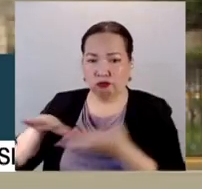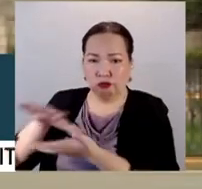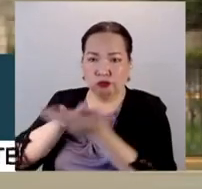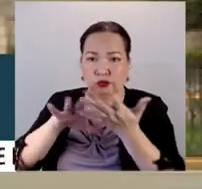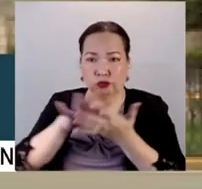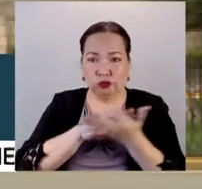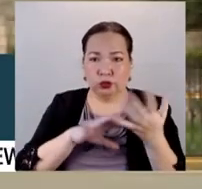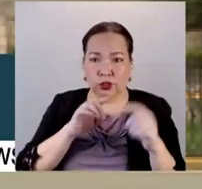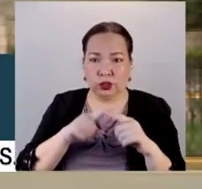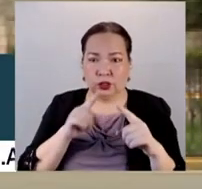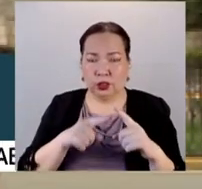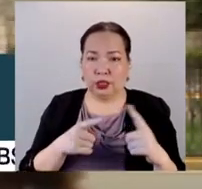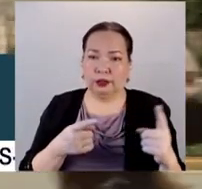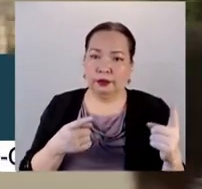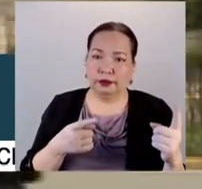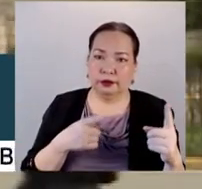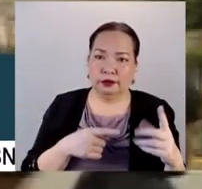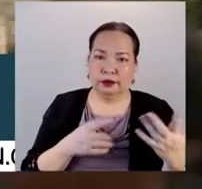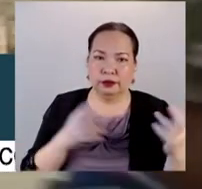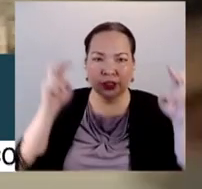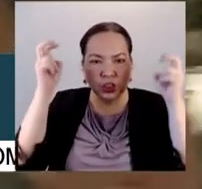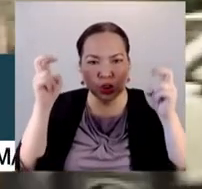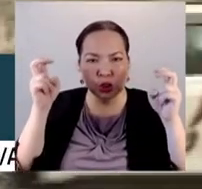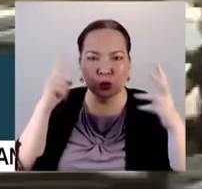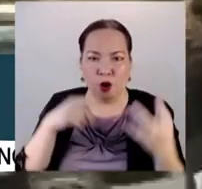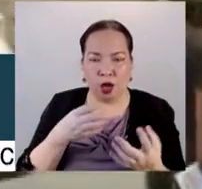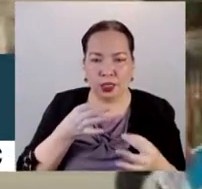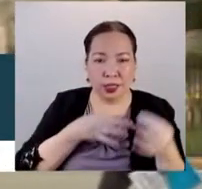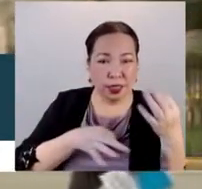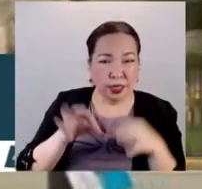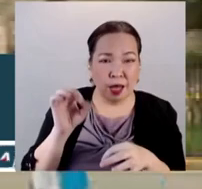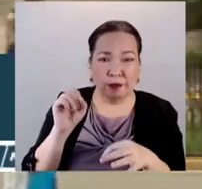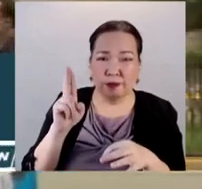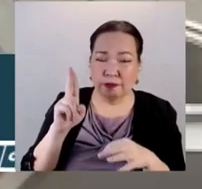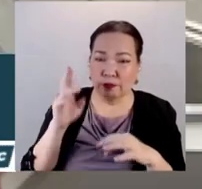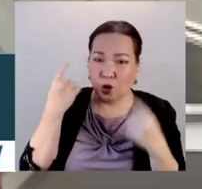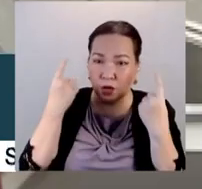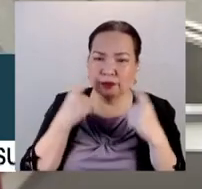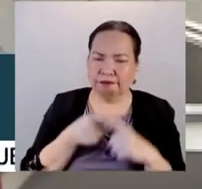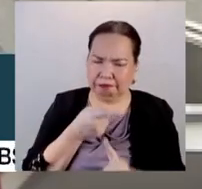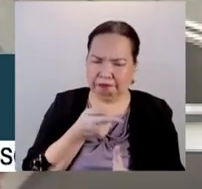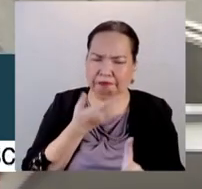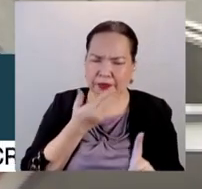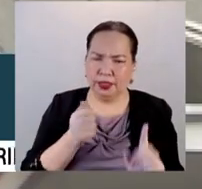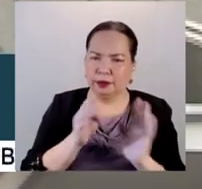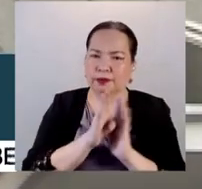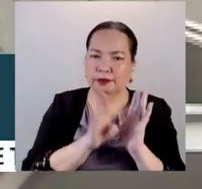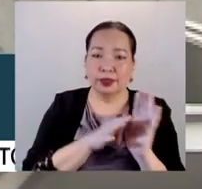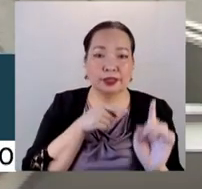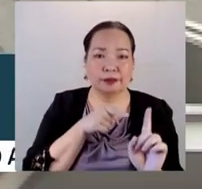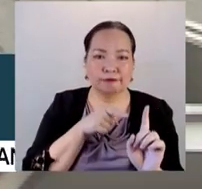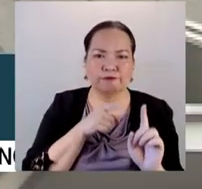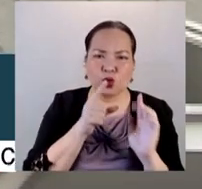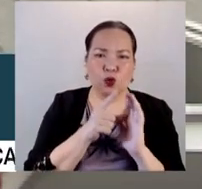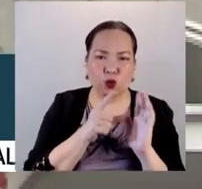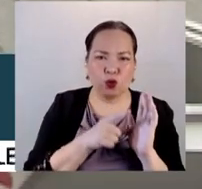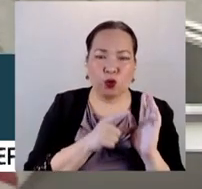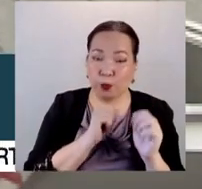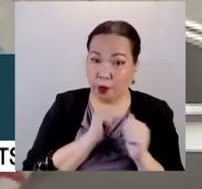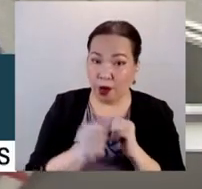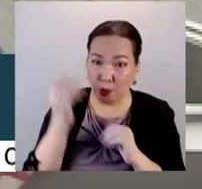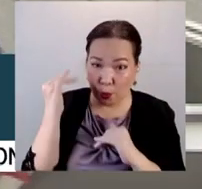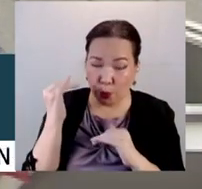flooded with all of these cases of issues of substitution, then this is the right time using this law as our